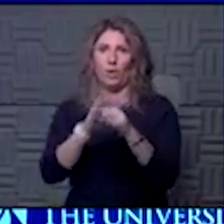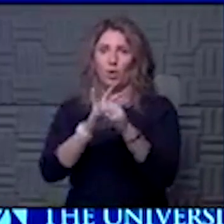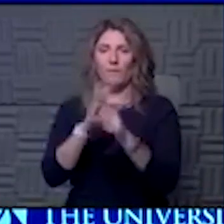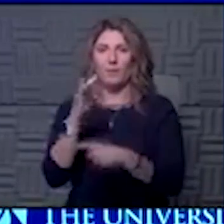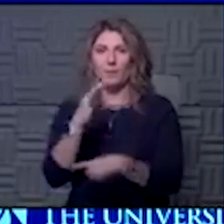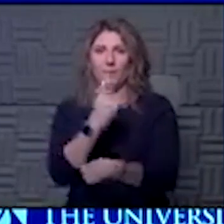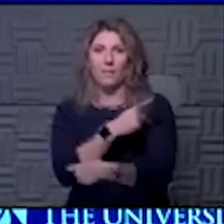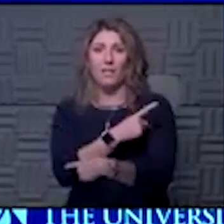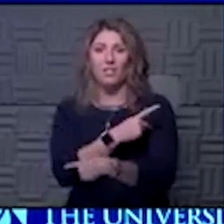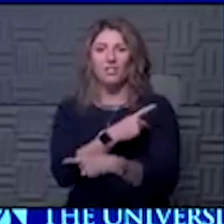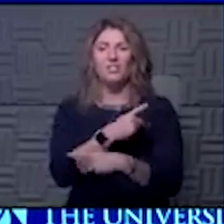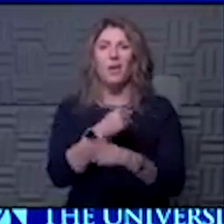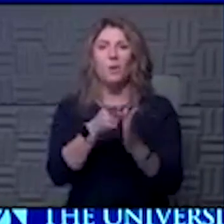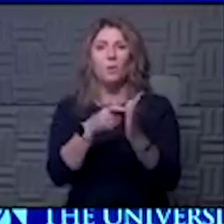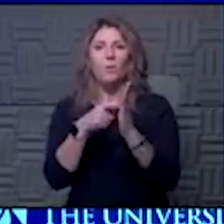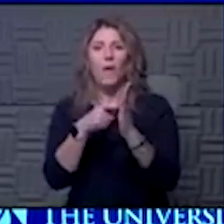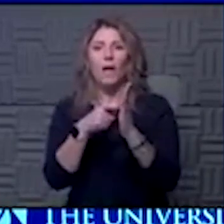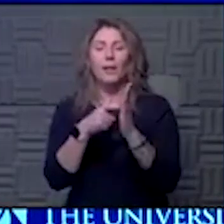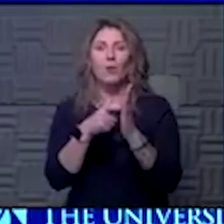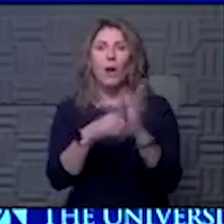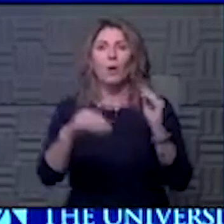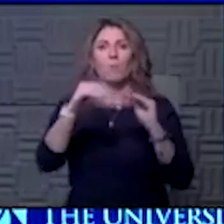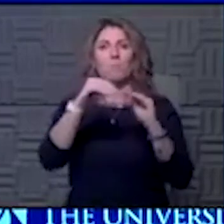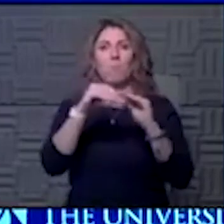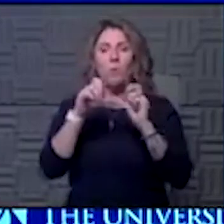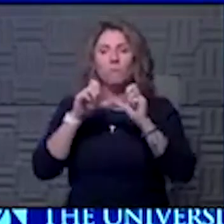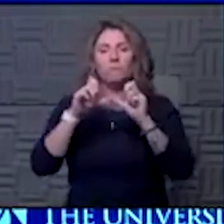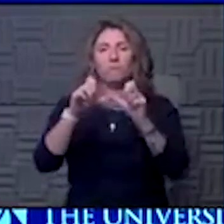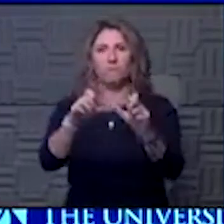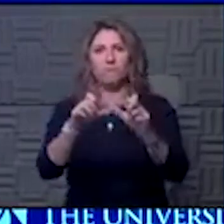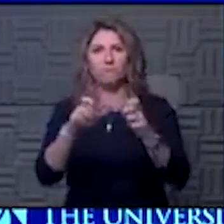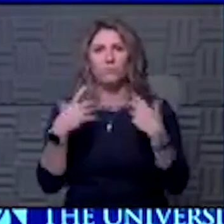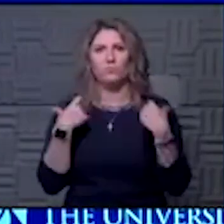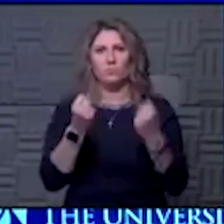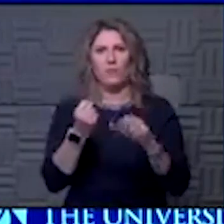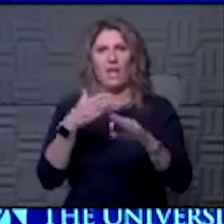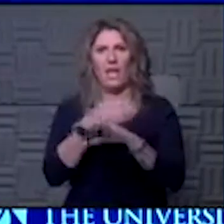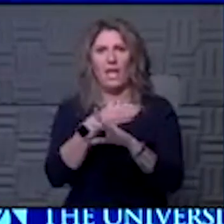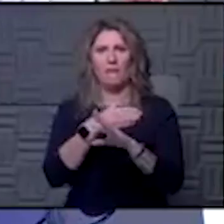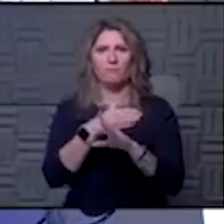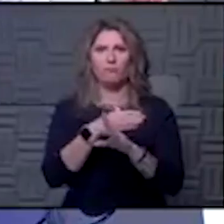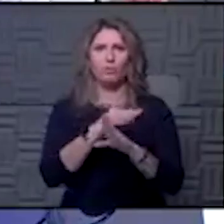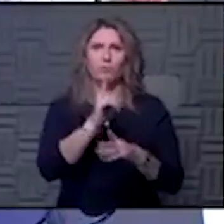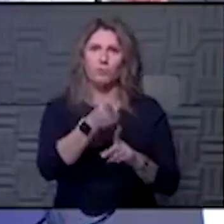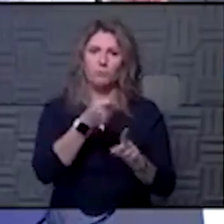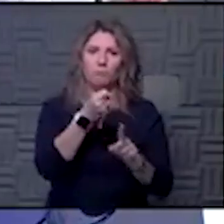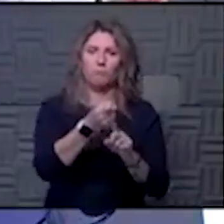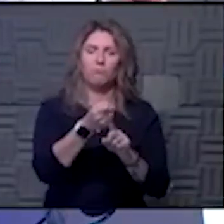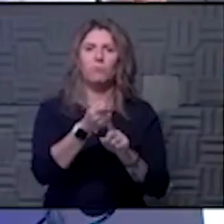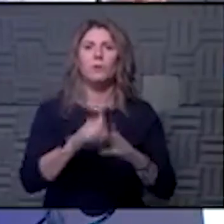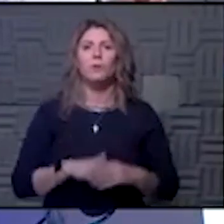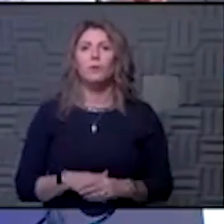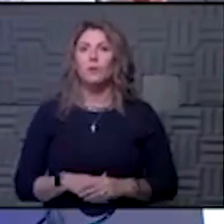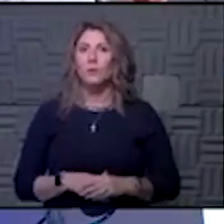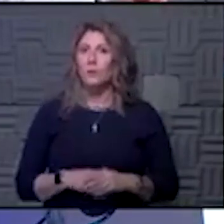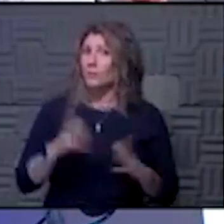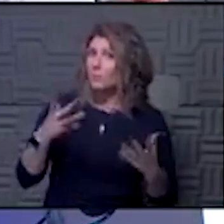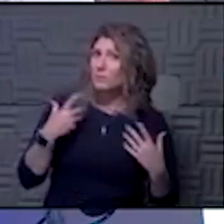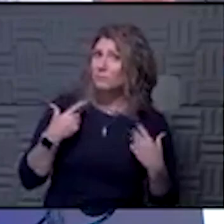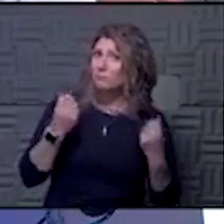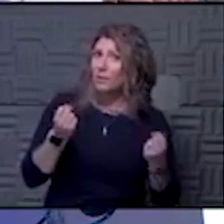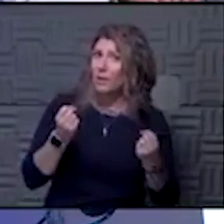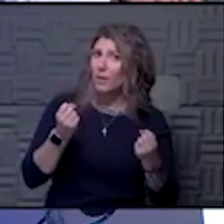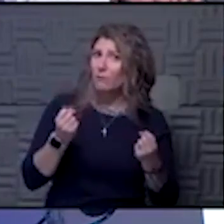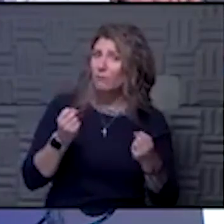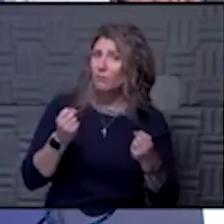longer care after they're out of the infectious period? Okay. How long are folks here and how long are folks in the recovering phase here? I don't have, so